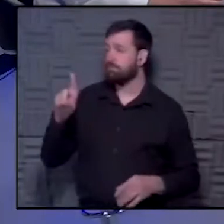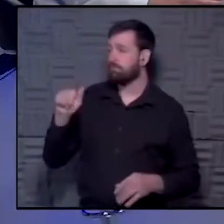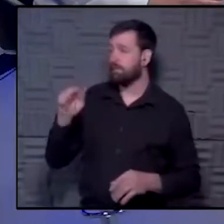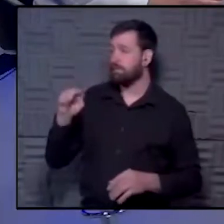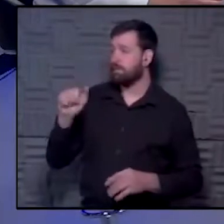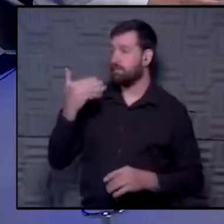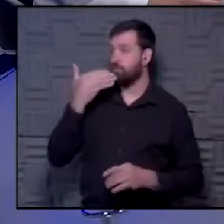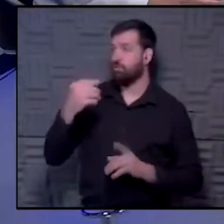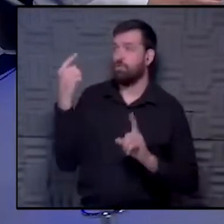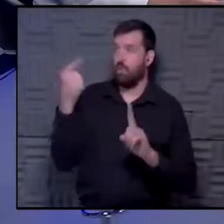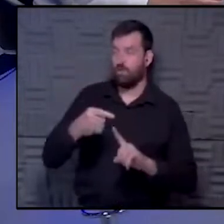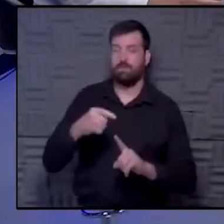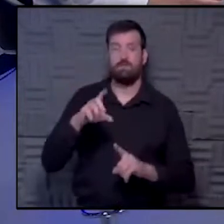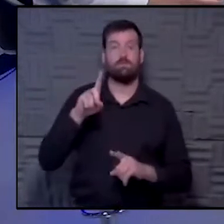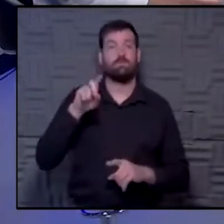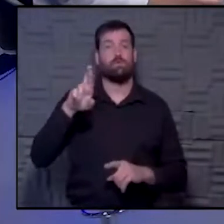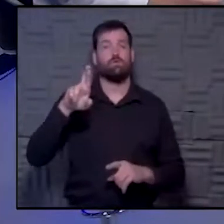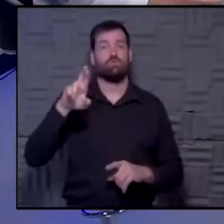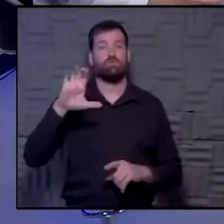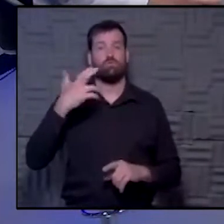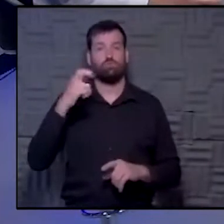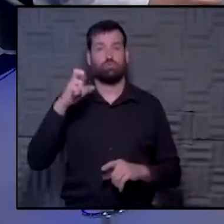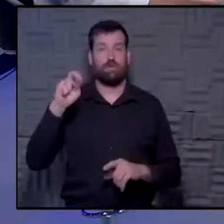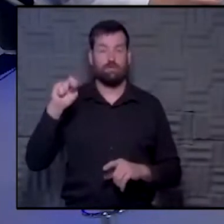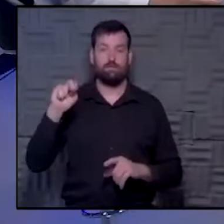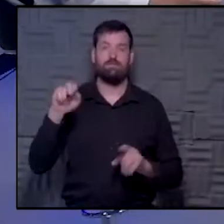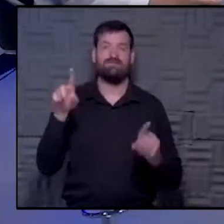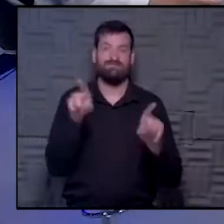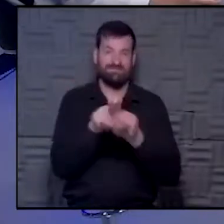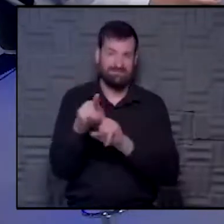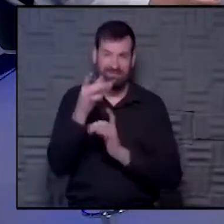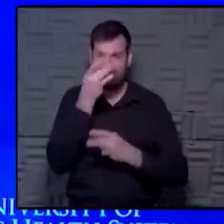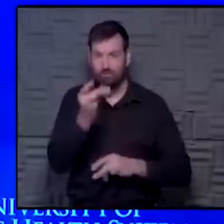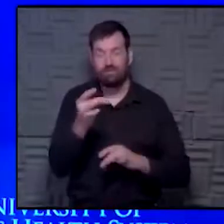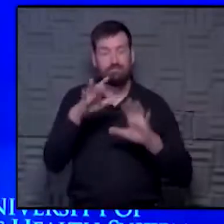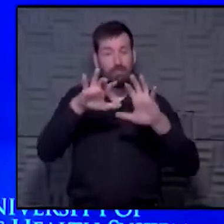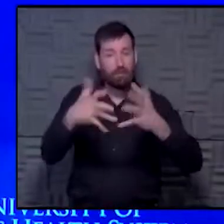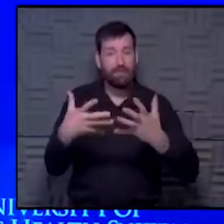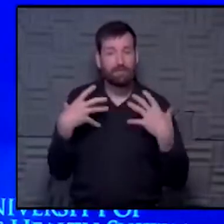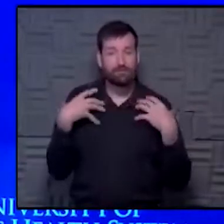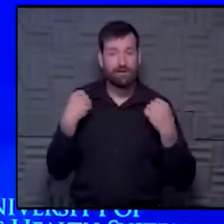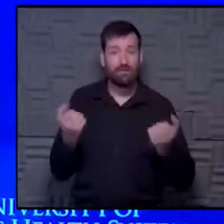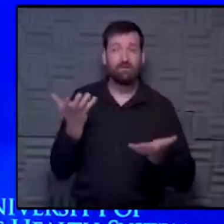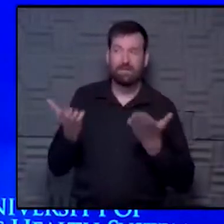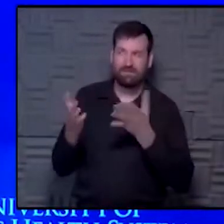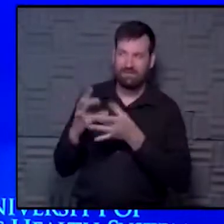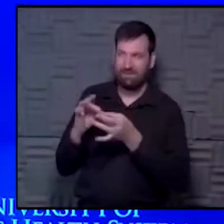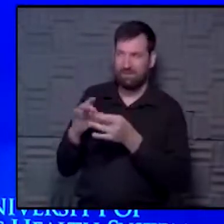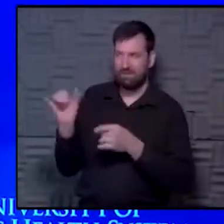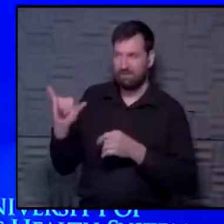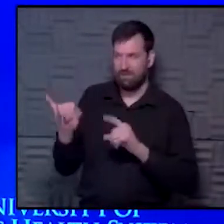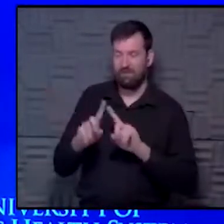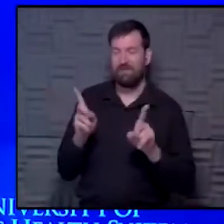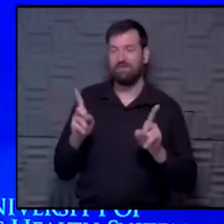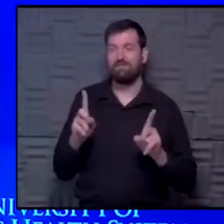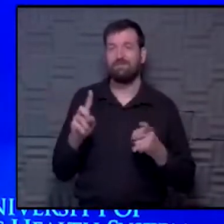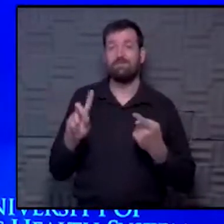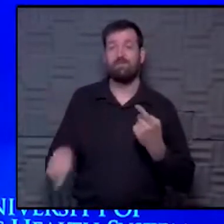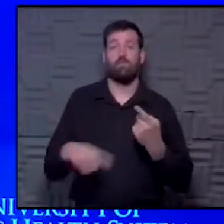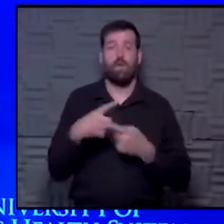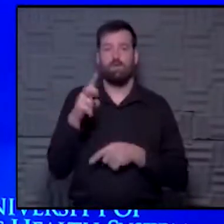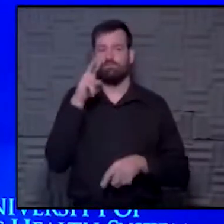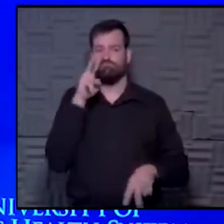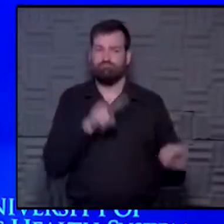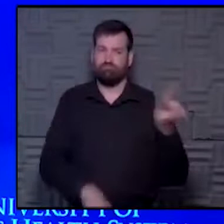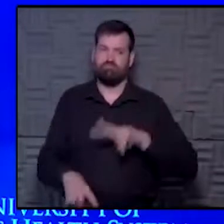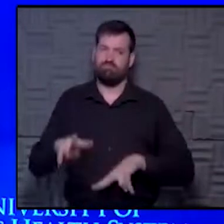up two great points. Dr. Chen is equally interested in population health and may have some comment on this as well. But when we look at